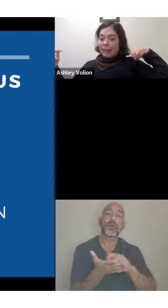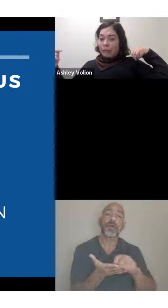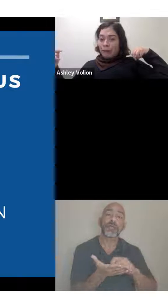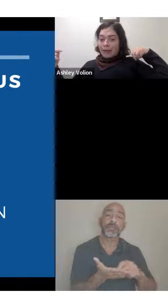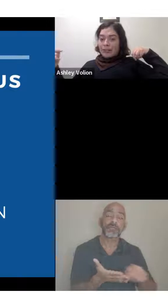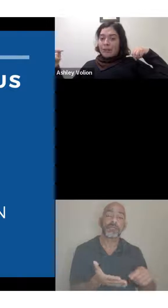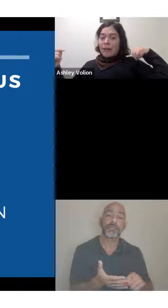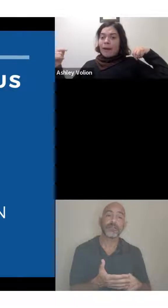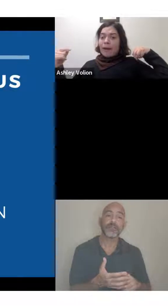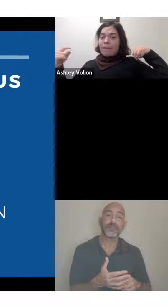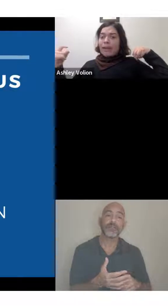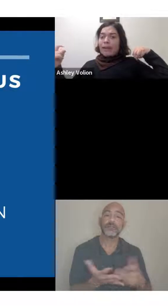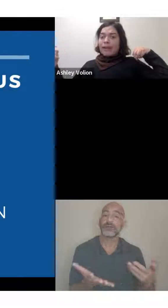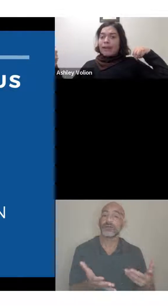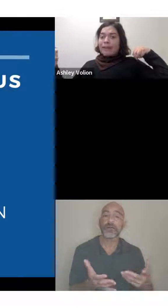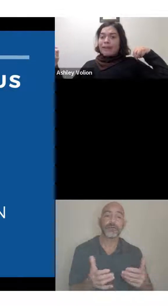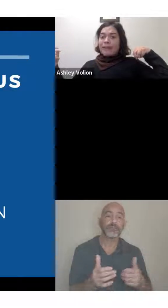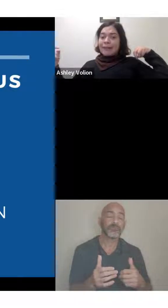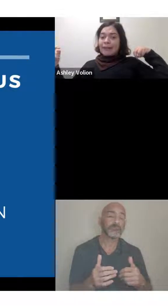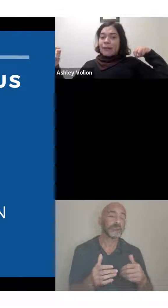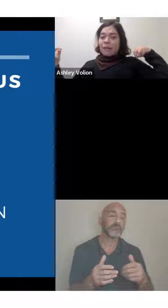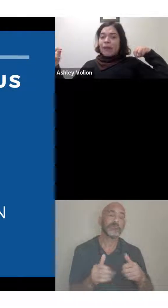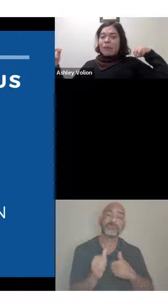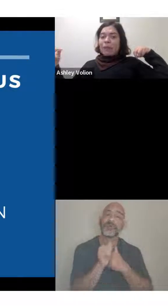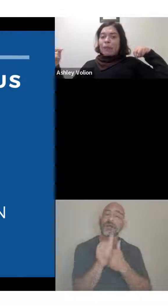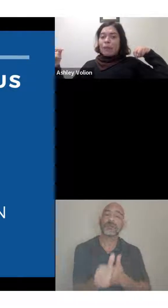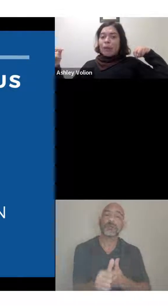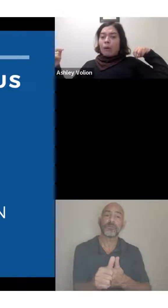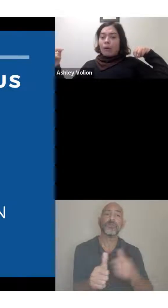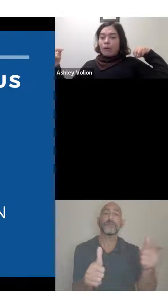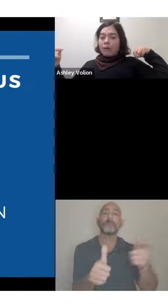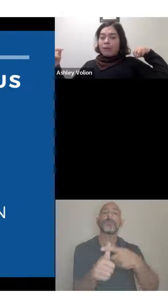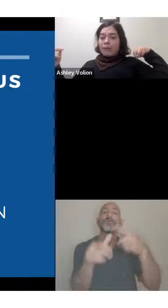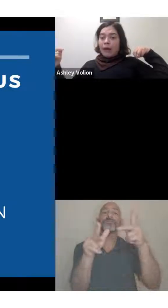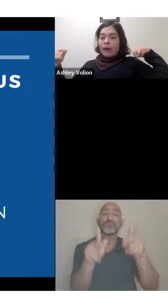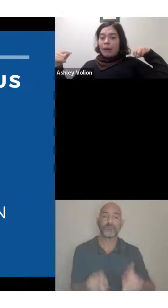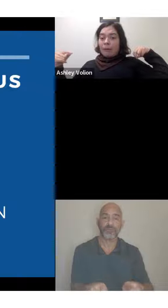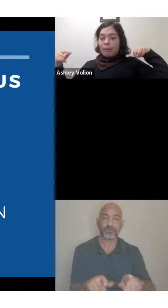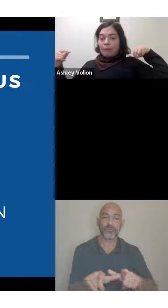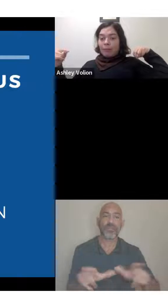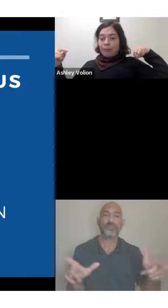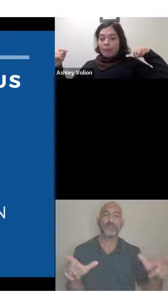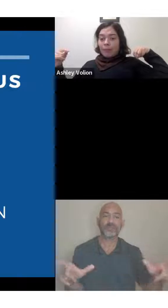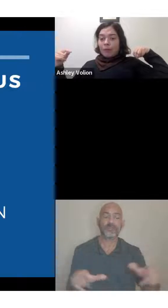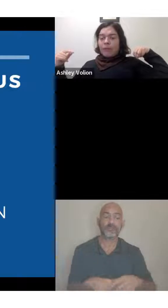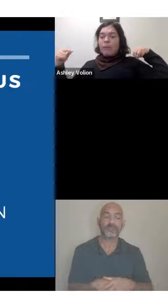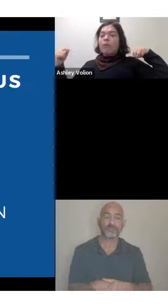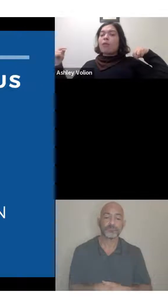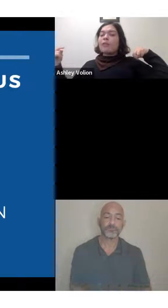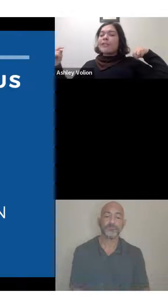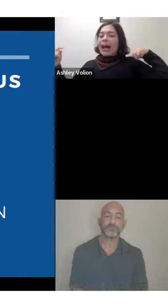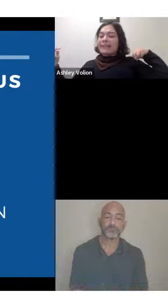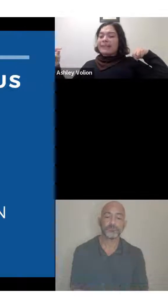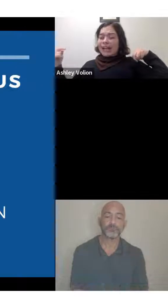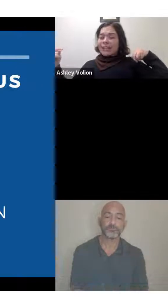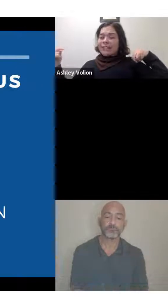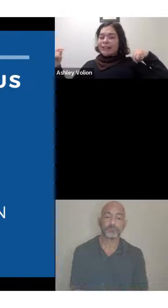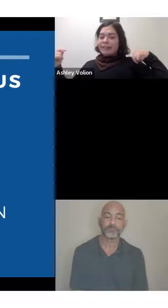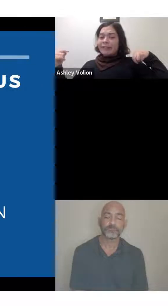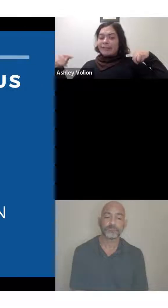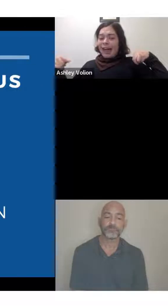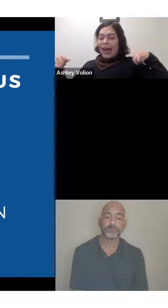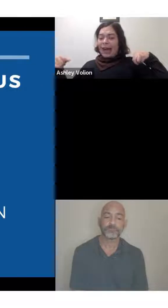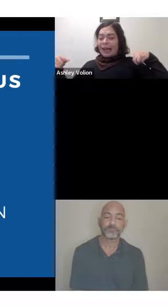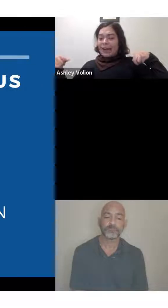-first language because people won't chastise